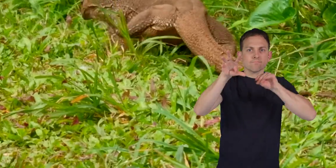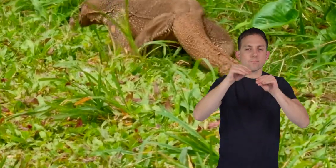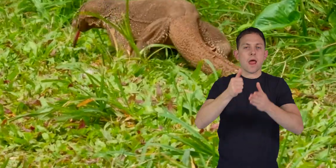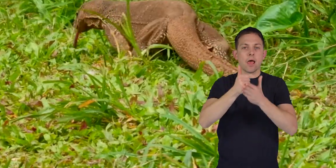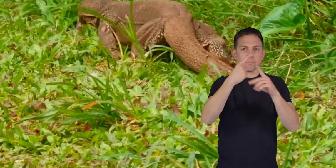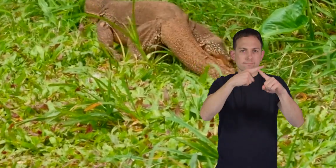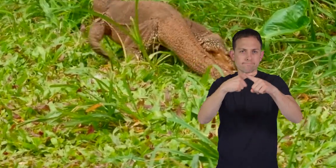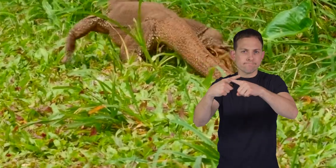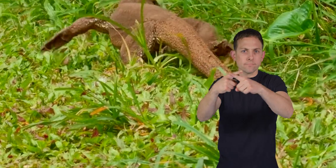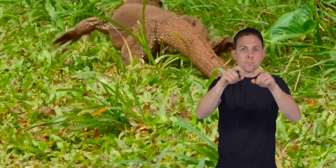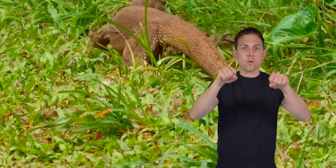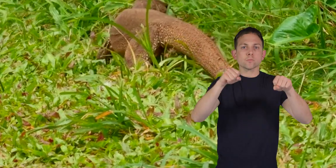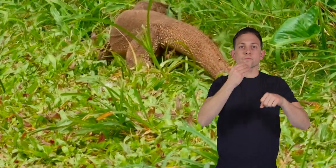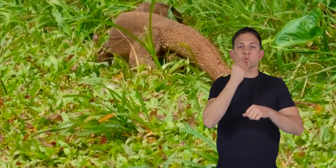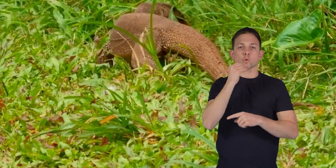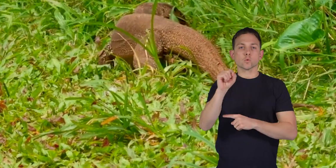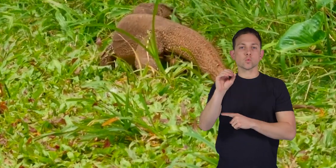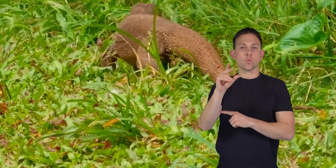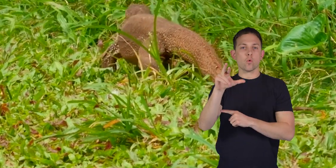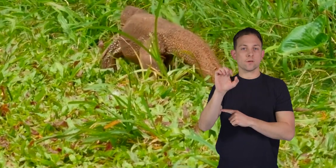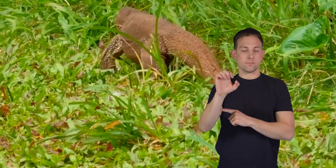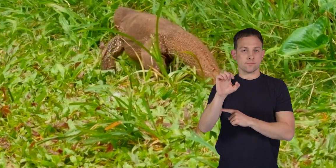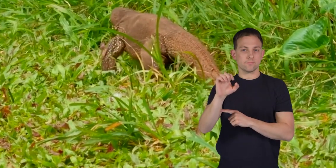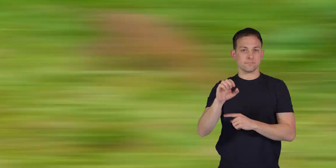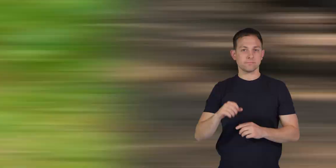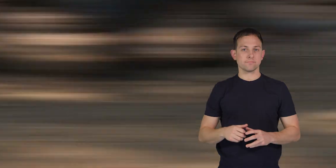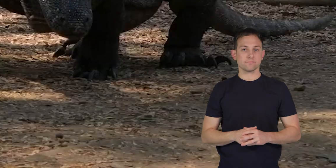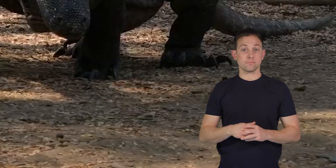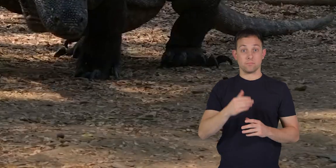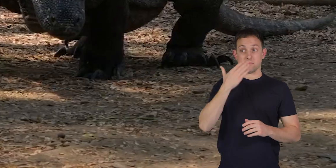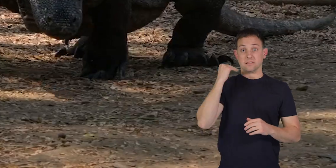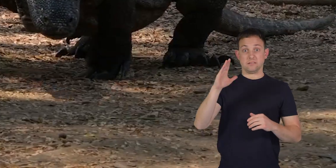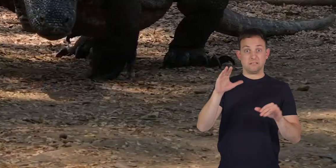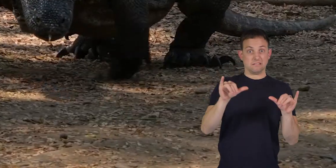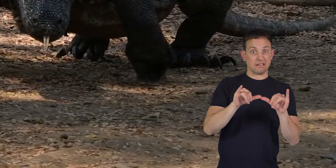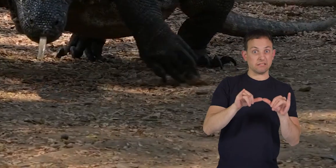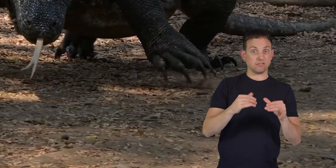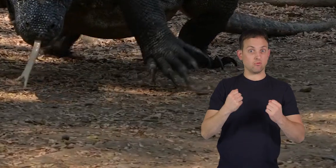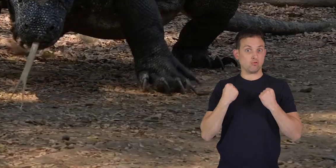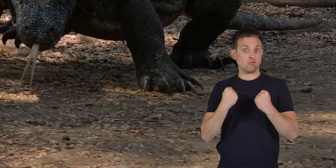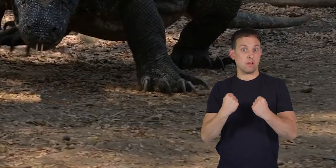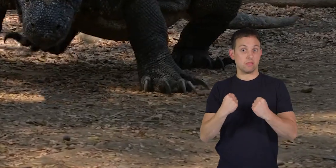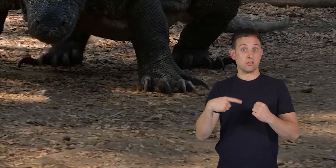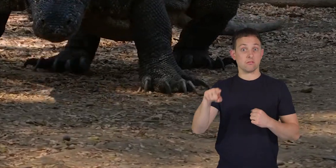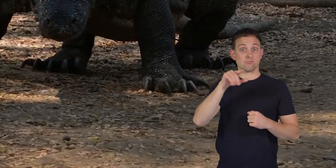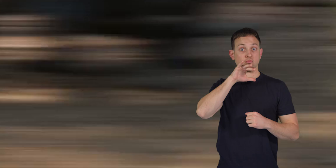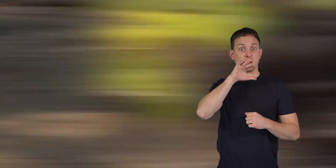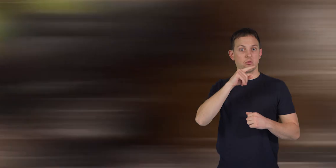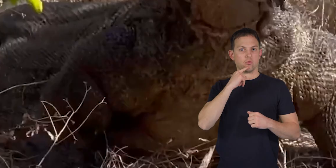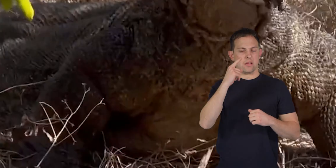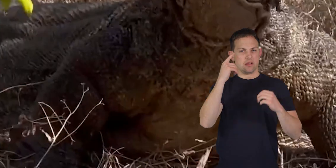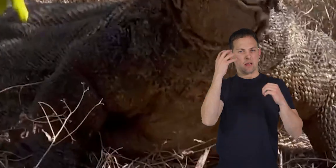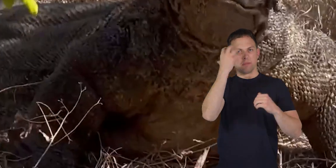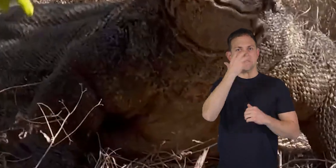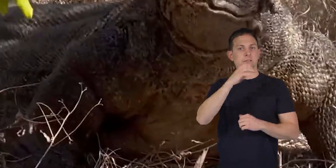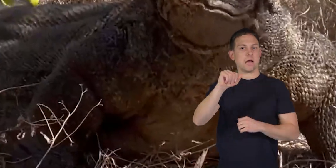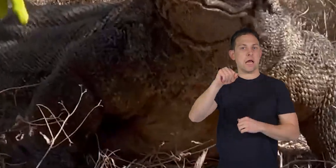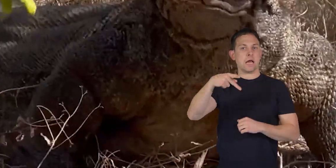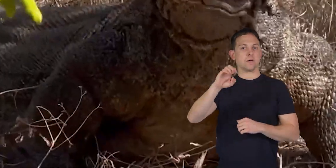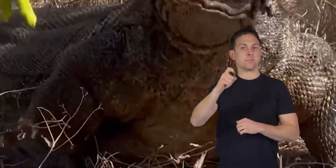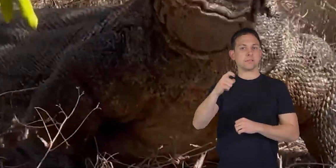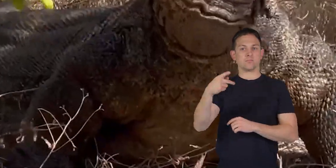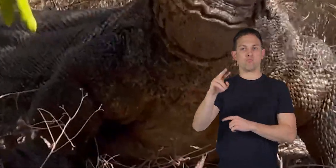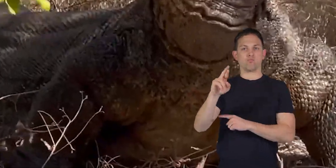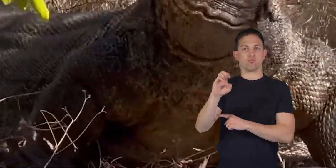allowing them to locate potential food sources. Because of their size and strength, these dragons are amazing